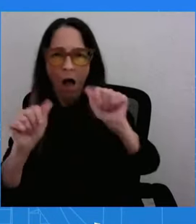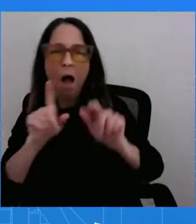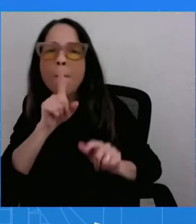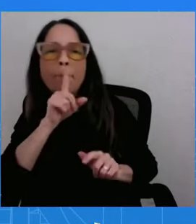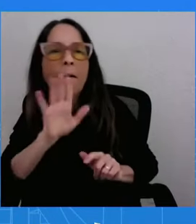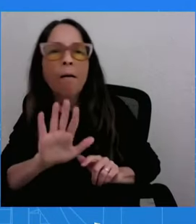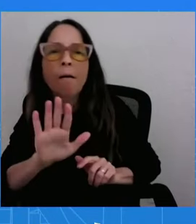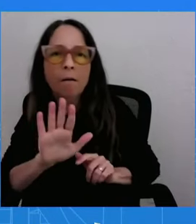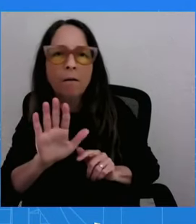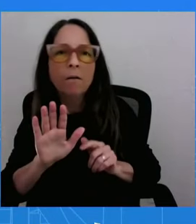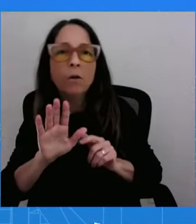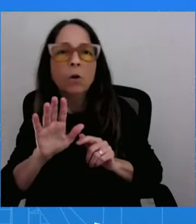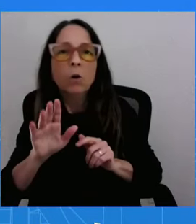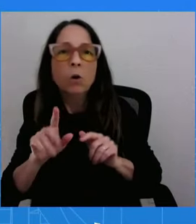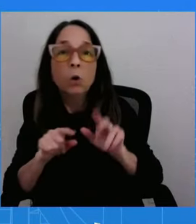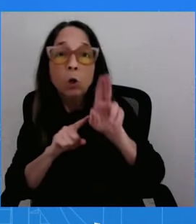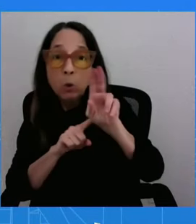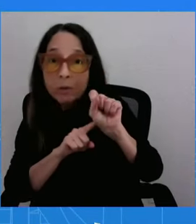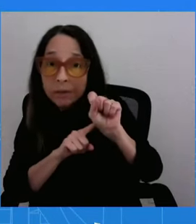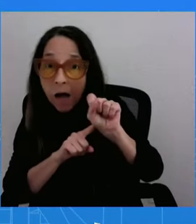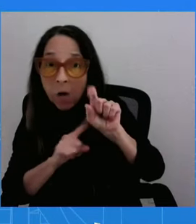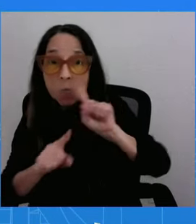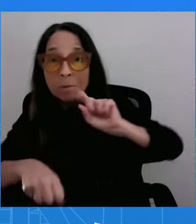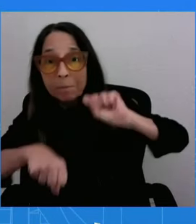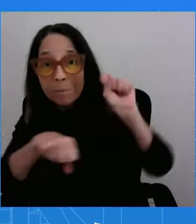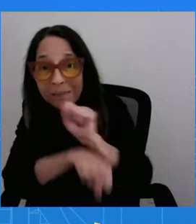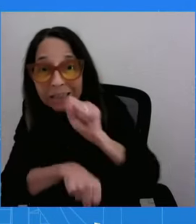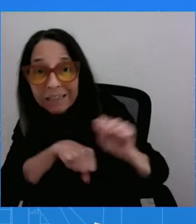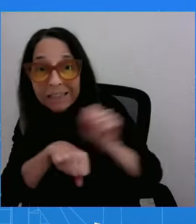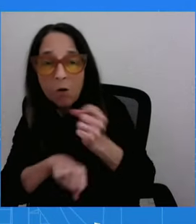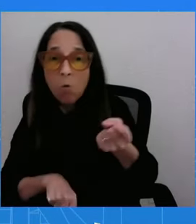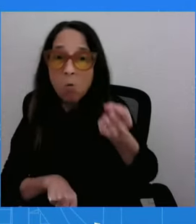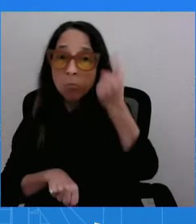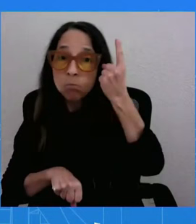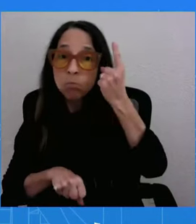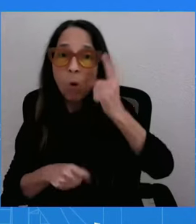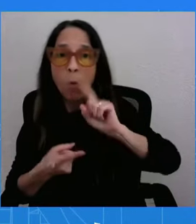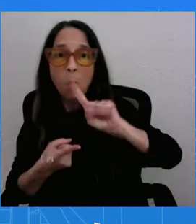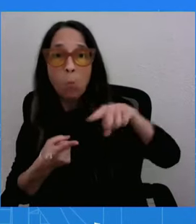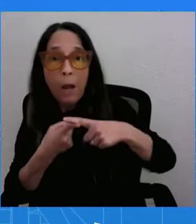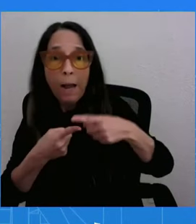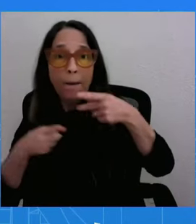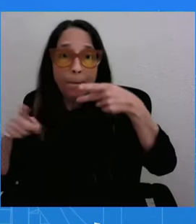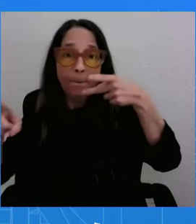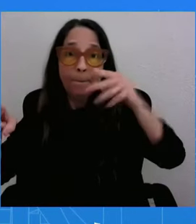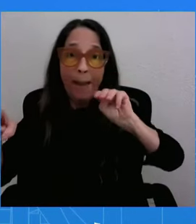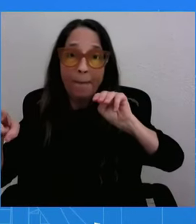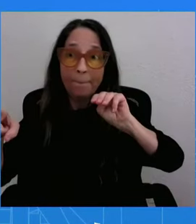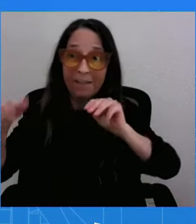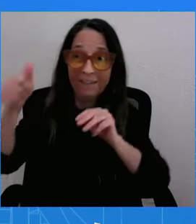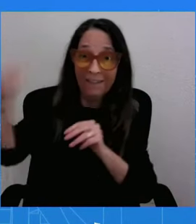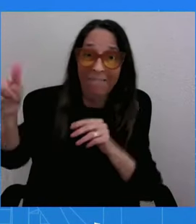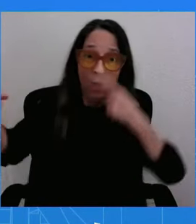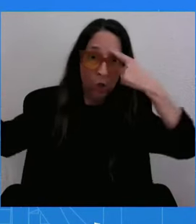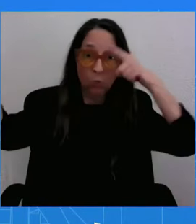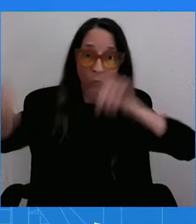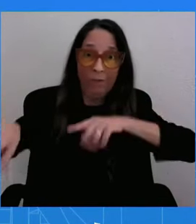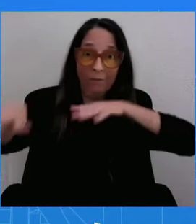to make things? I think we know Prime Minister Netanyahu pretty well. Nobody better than Joe Biden. I'm sincere, but I'm patient. questions.